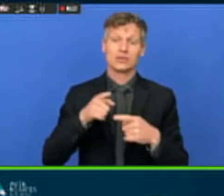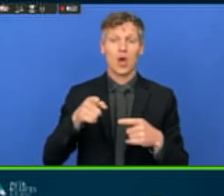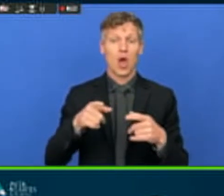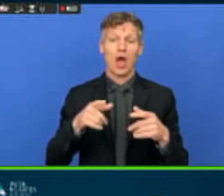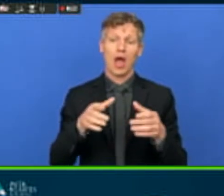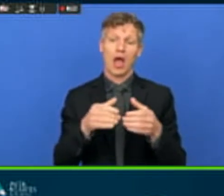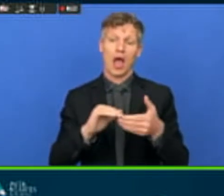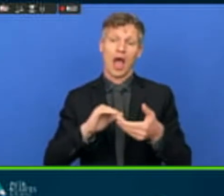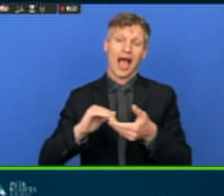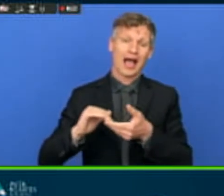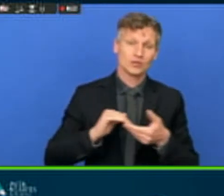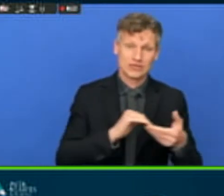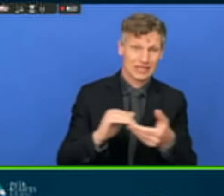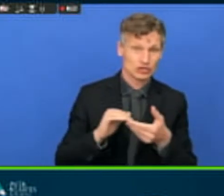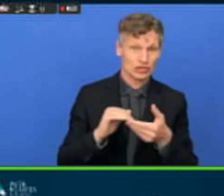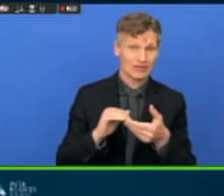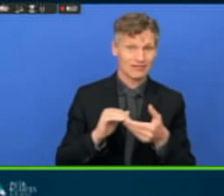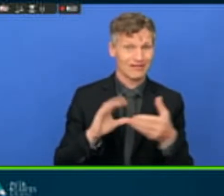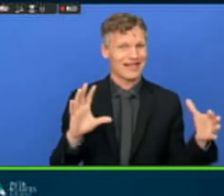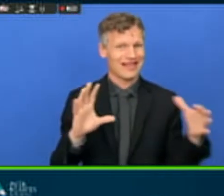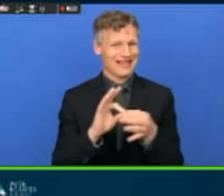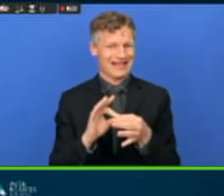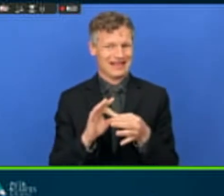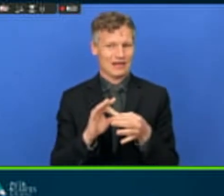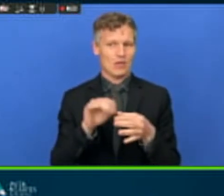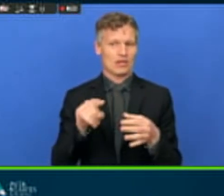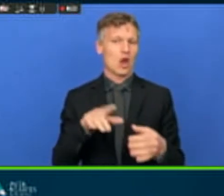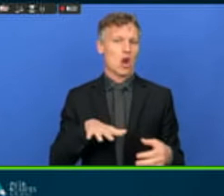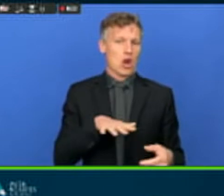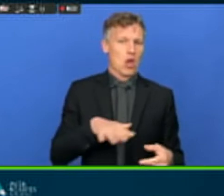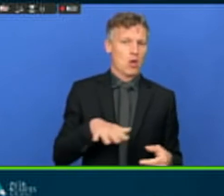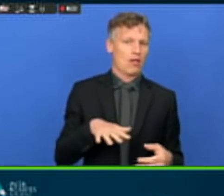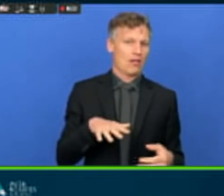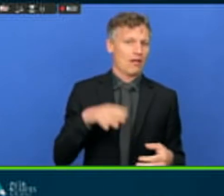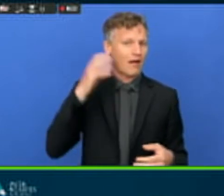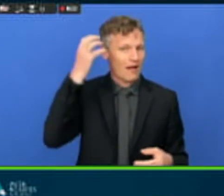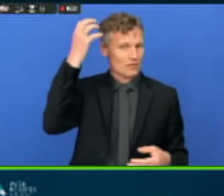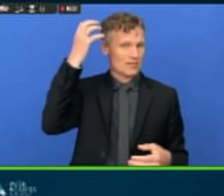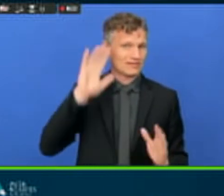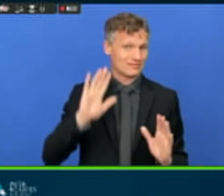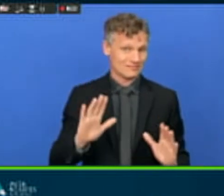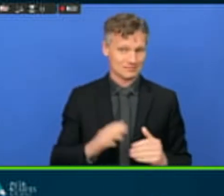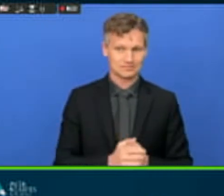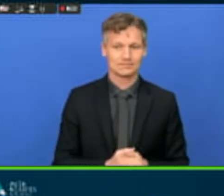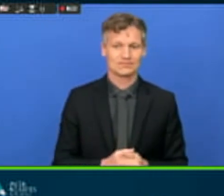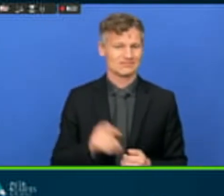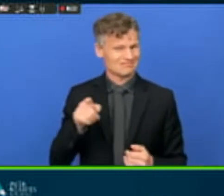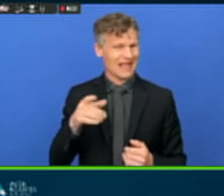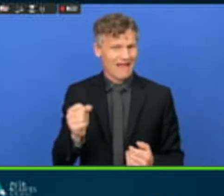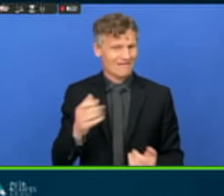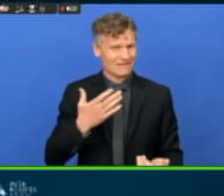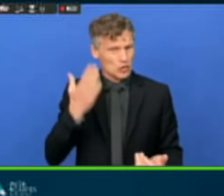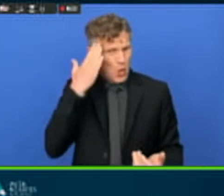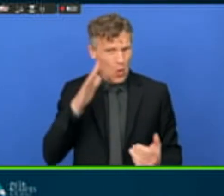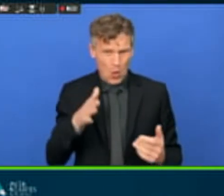review, including in relation with the API. The third one is to really work on